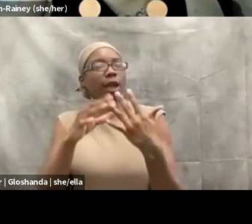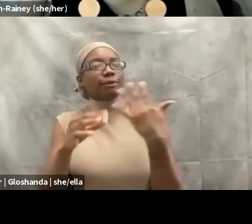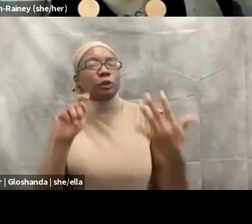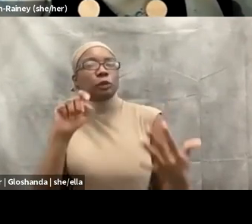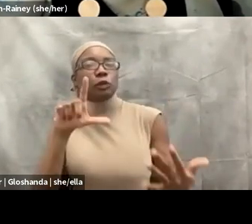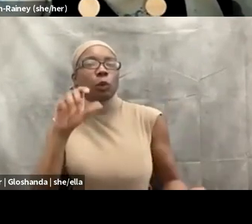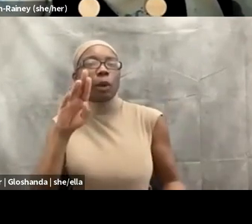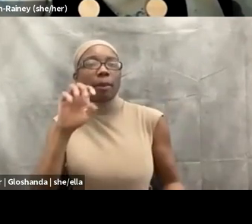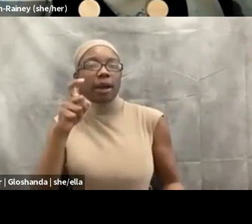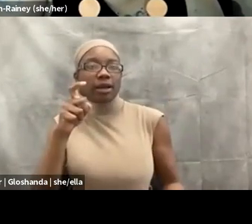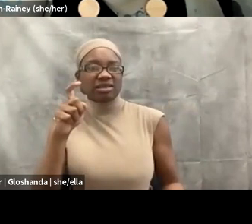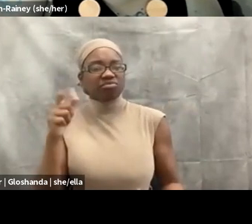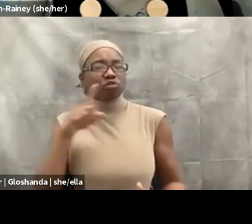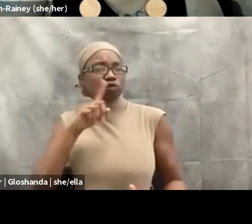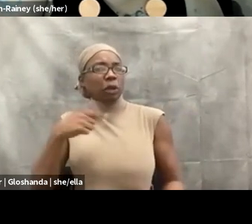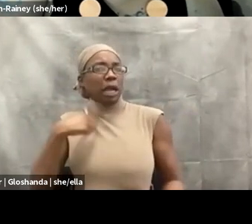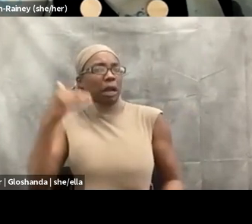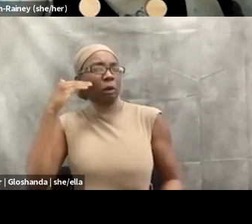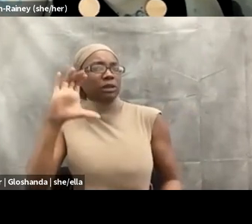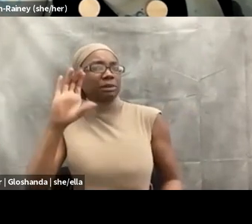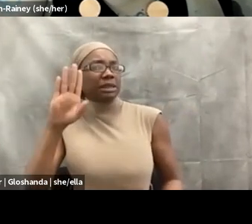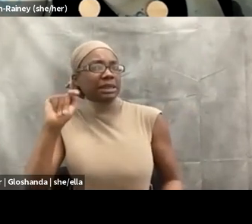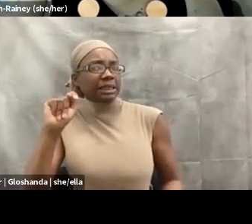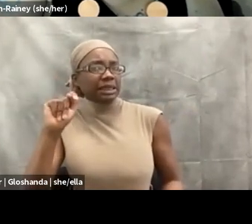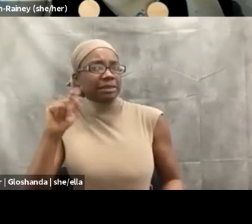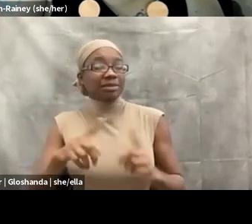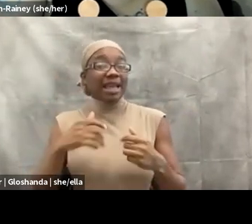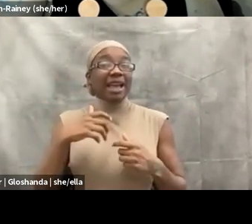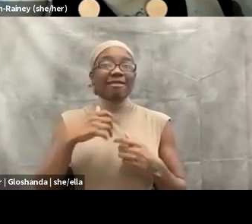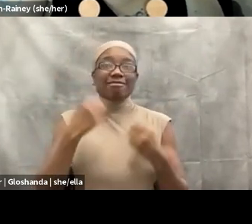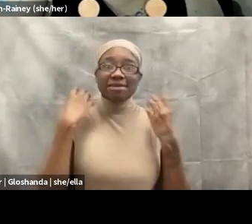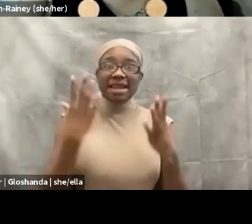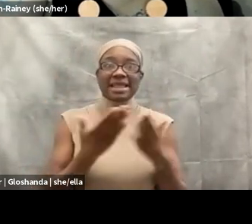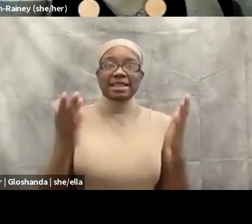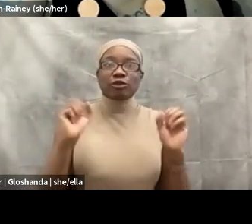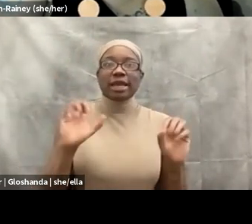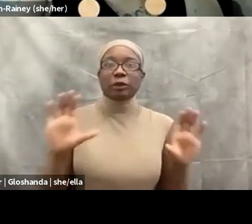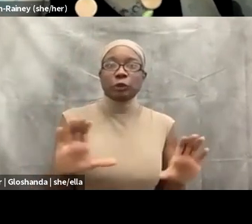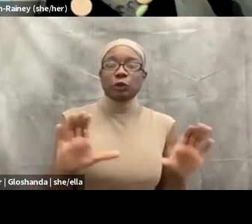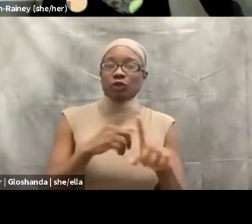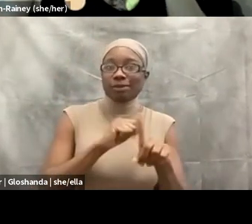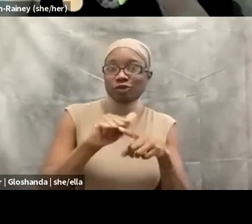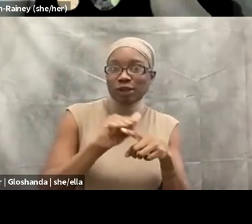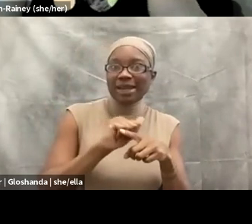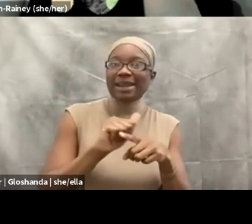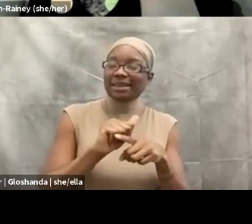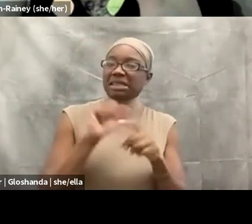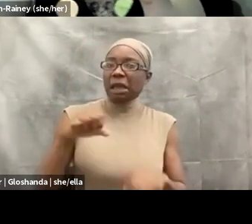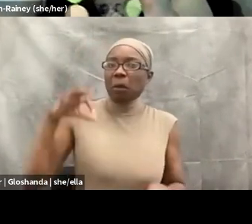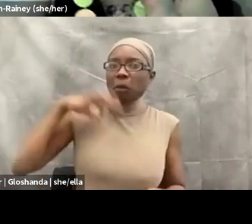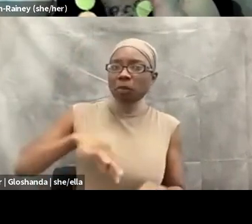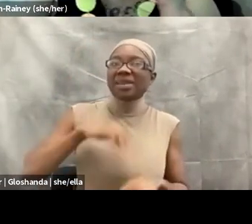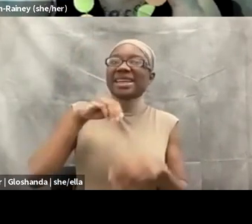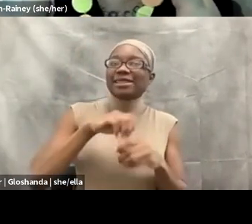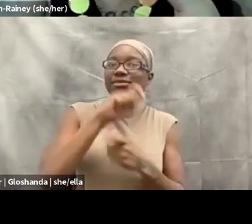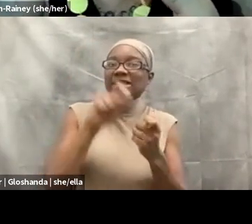particular contexts with consent. And then there are things where I'm like, I don't think this will ever work for the communities that I'm a part of. But